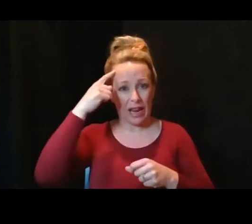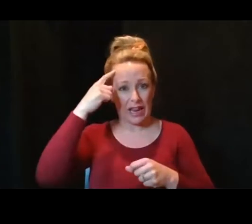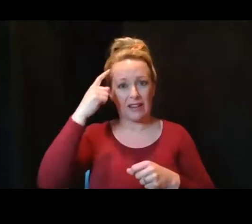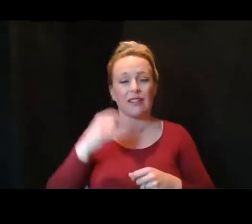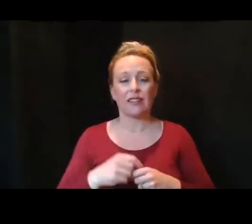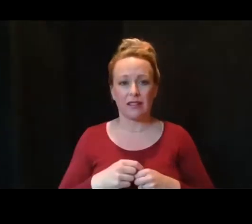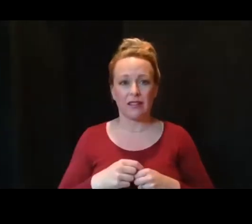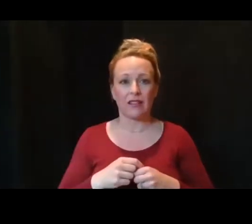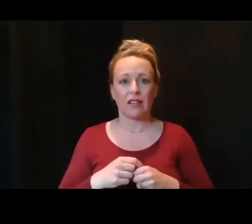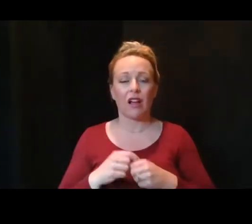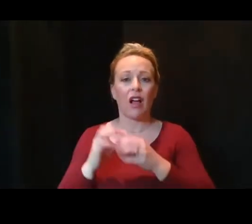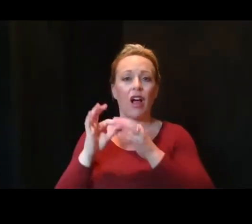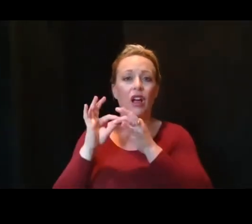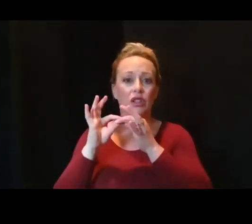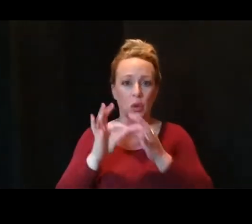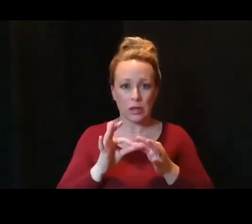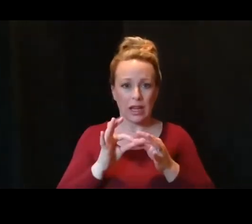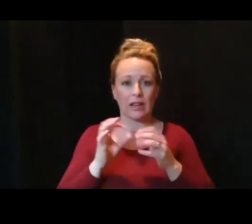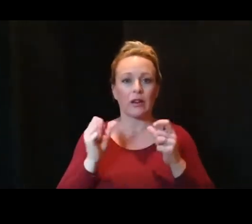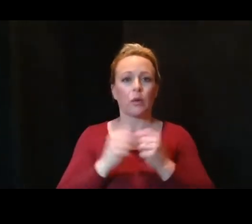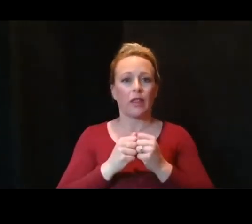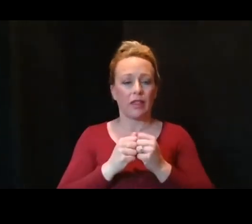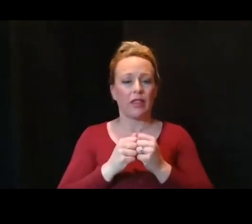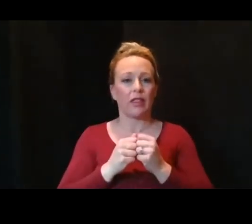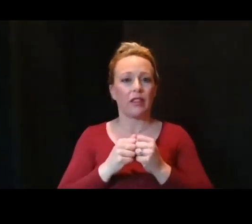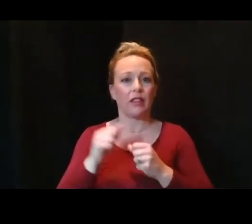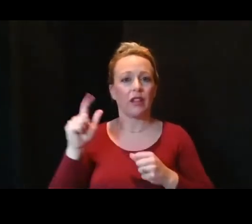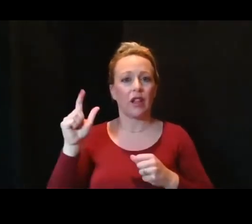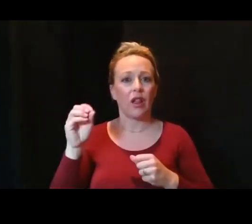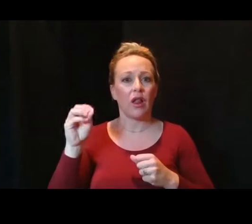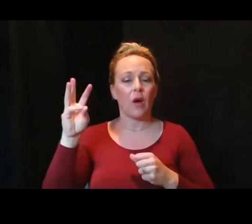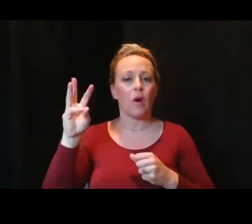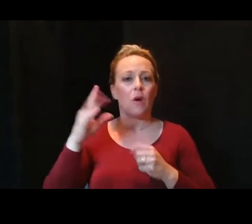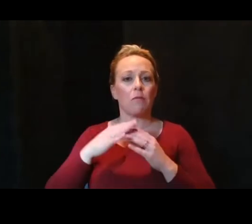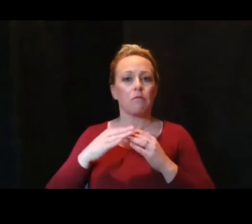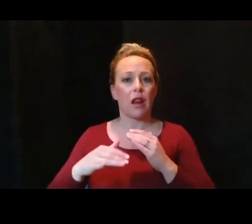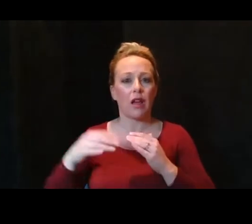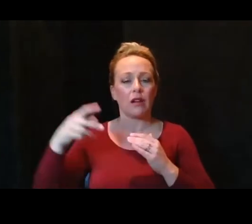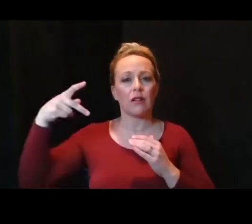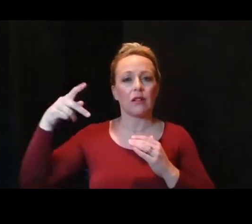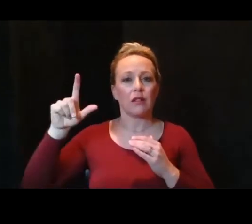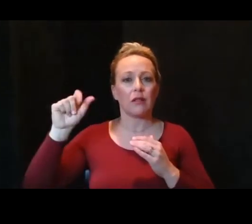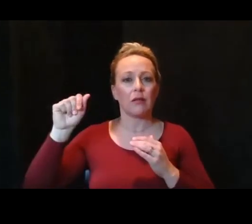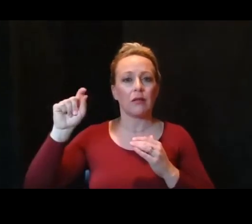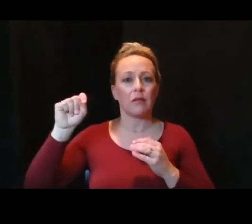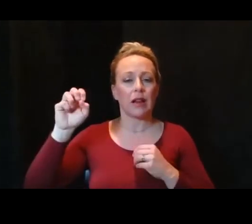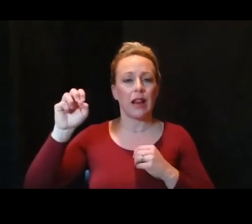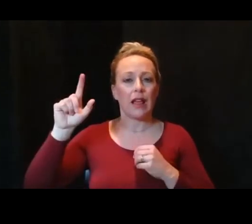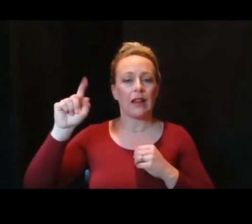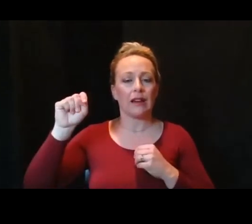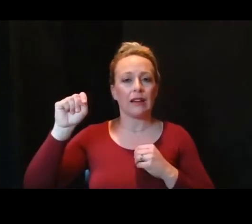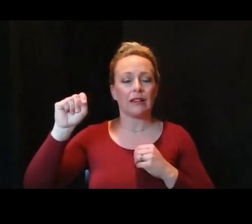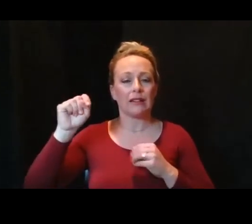associated with a low platelet count. Platelets are the small